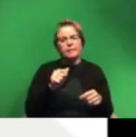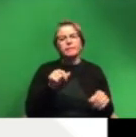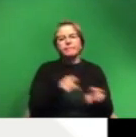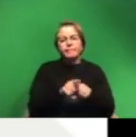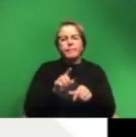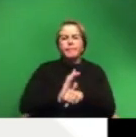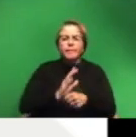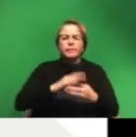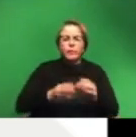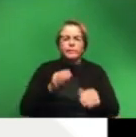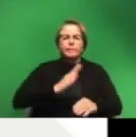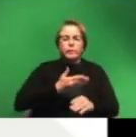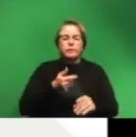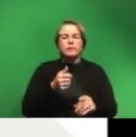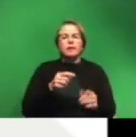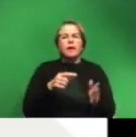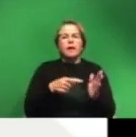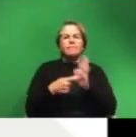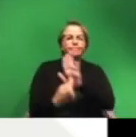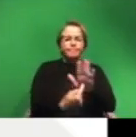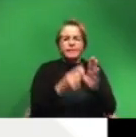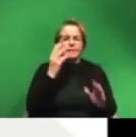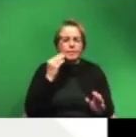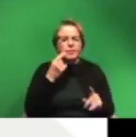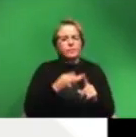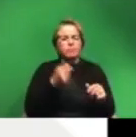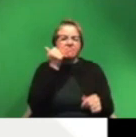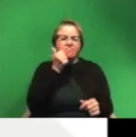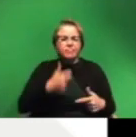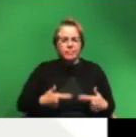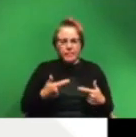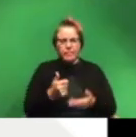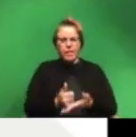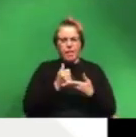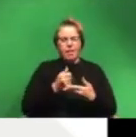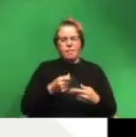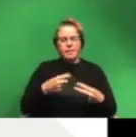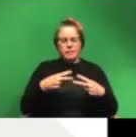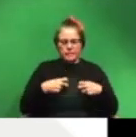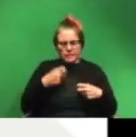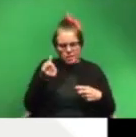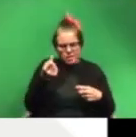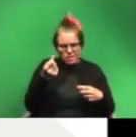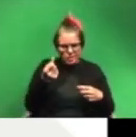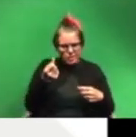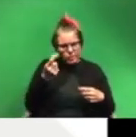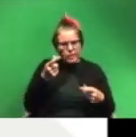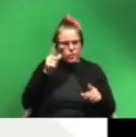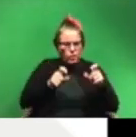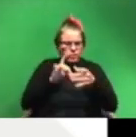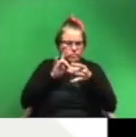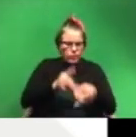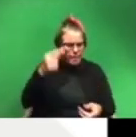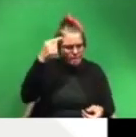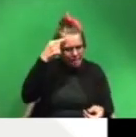stories and music that mirror experiences from everyday life and help us understand questions about the behavior of the mind in generalizable